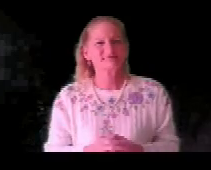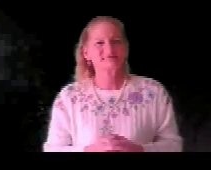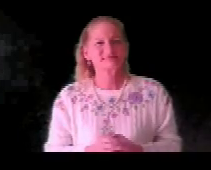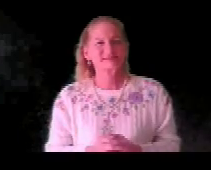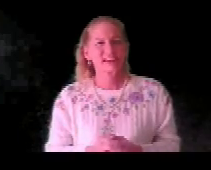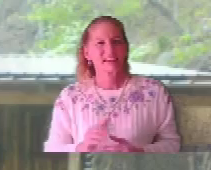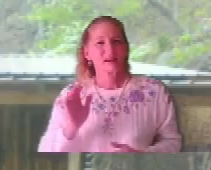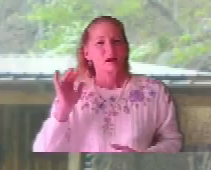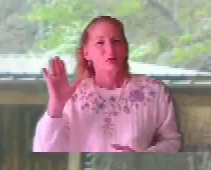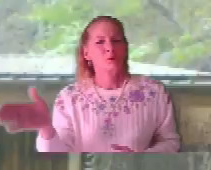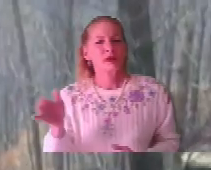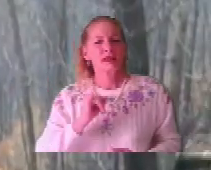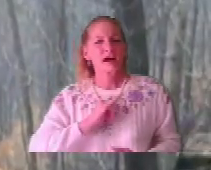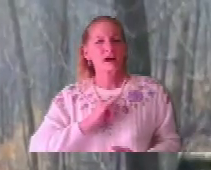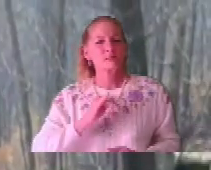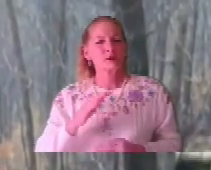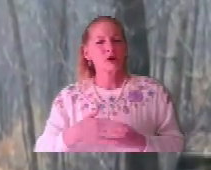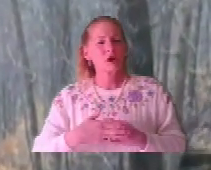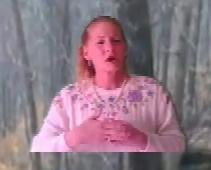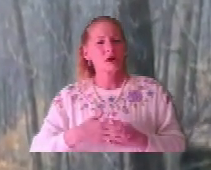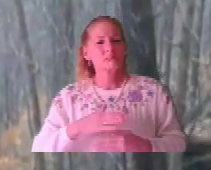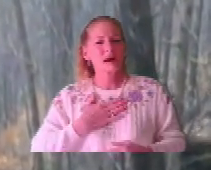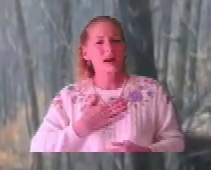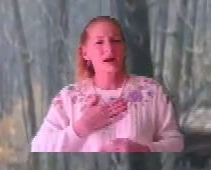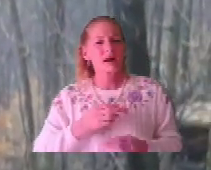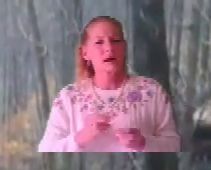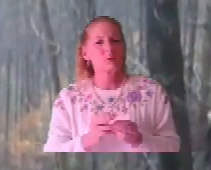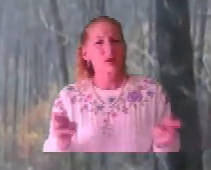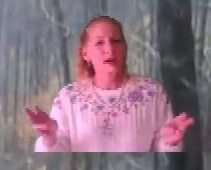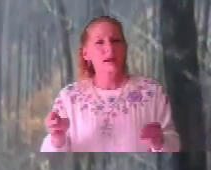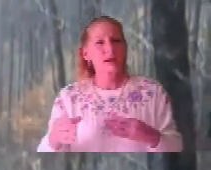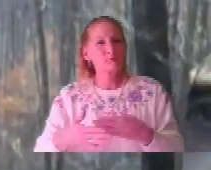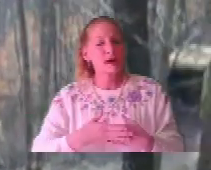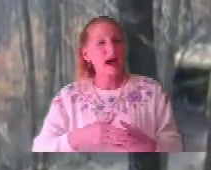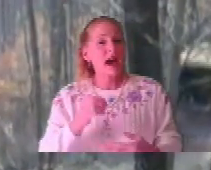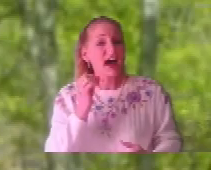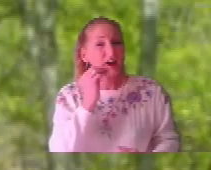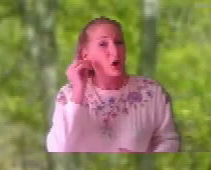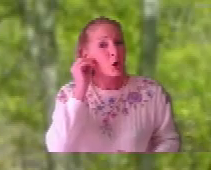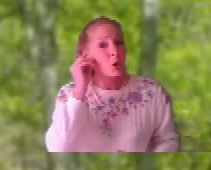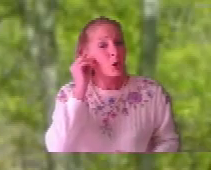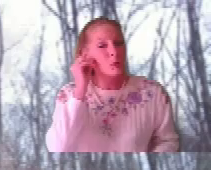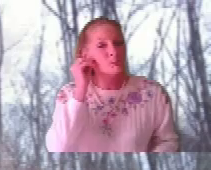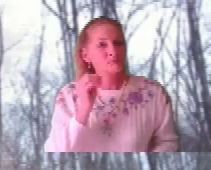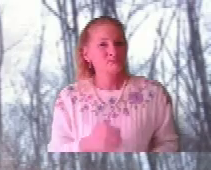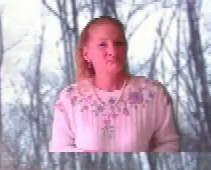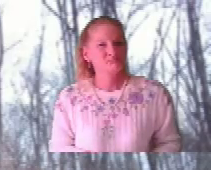Well, I'm on my way back